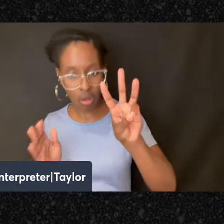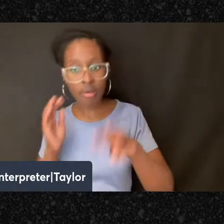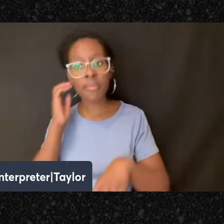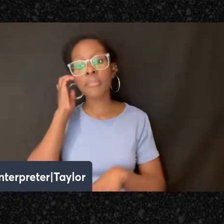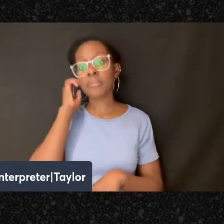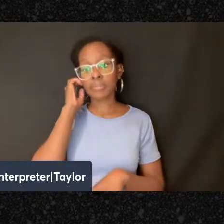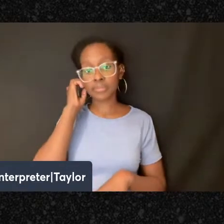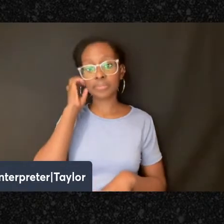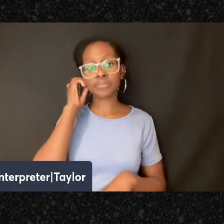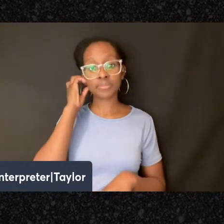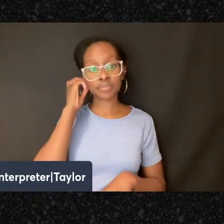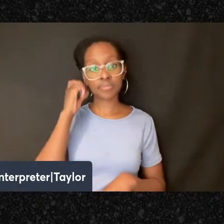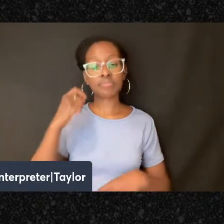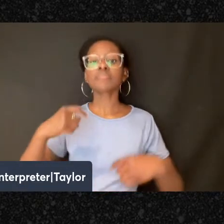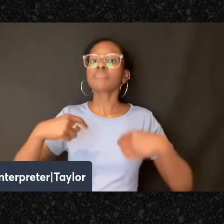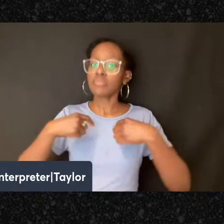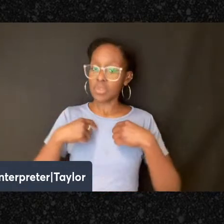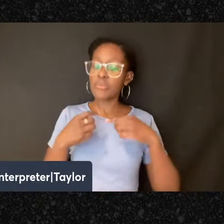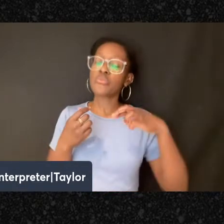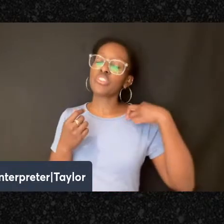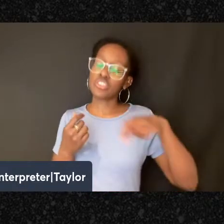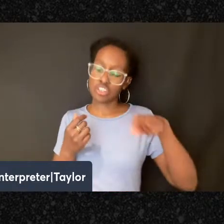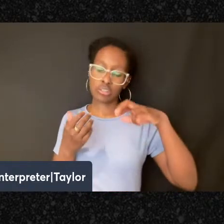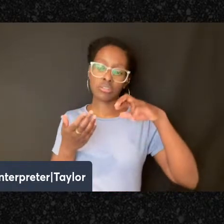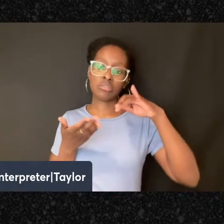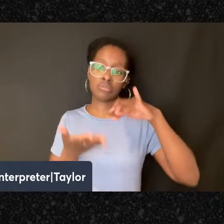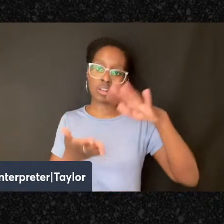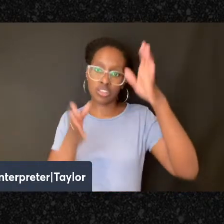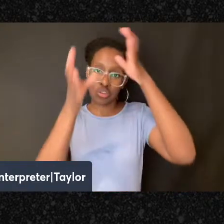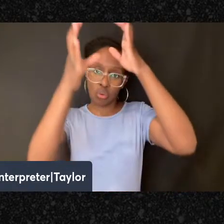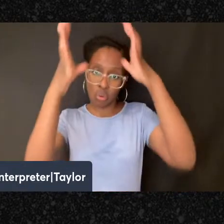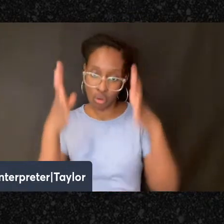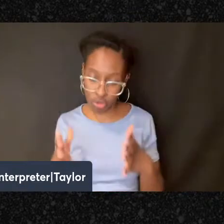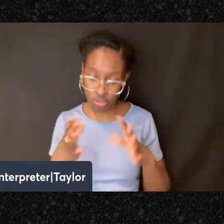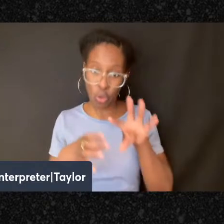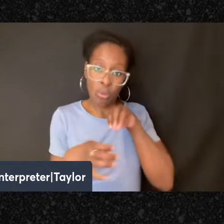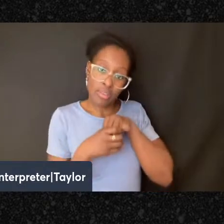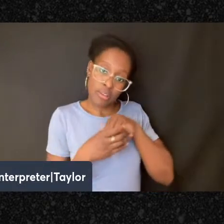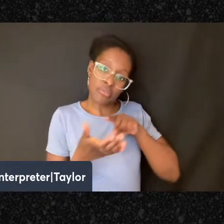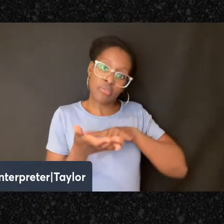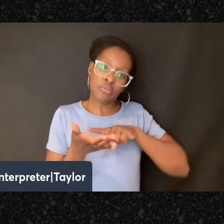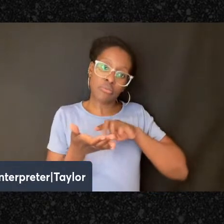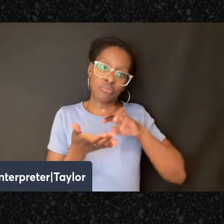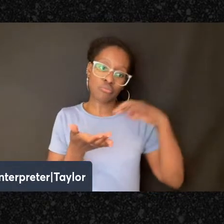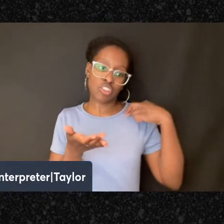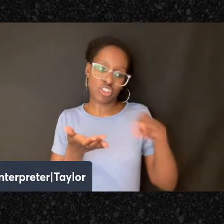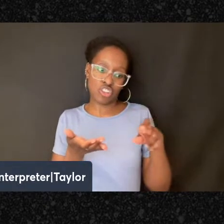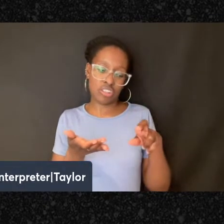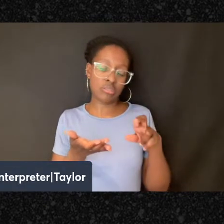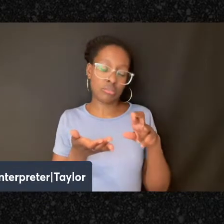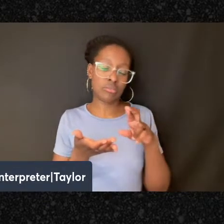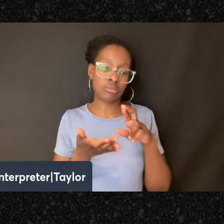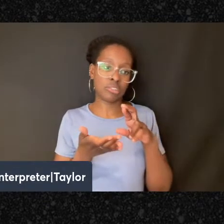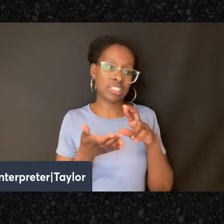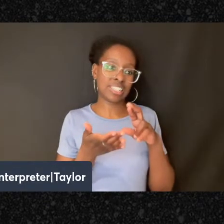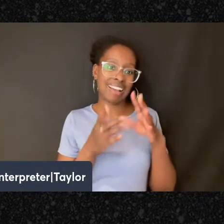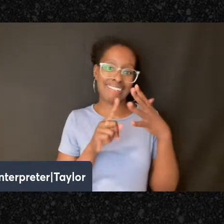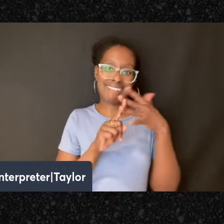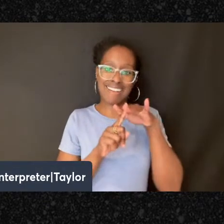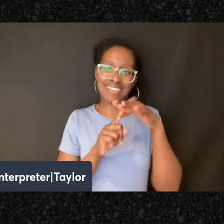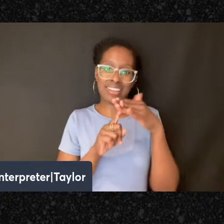I'm a religious studies scholar, and in religious studies for some time now, it has been